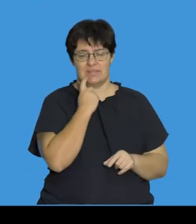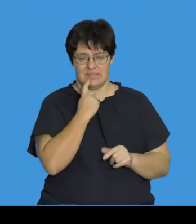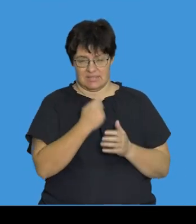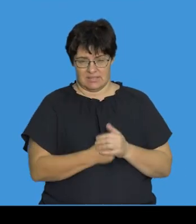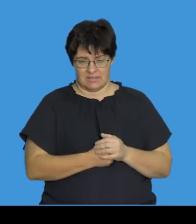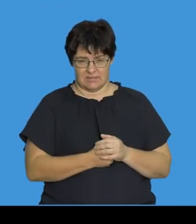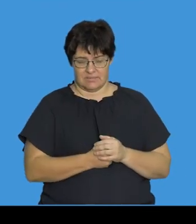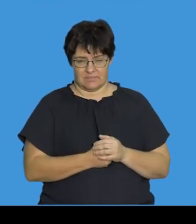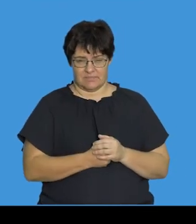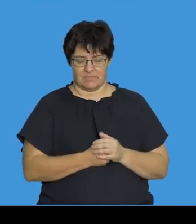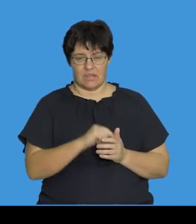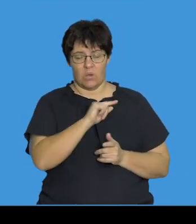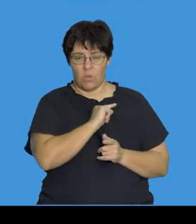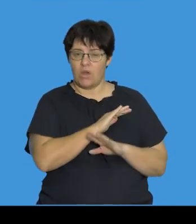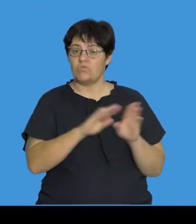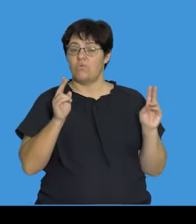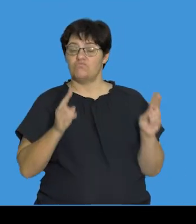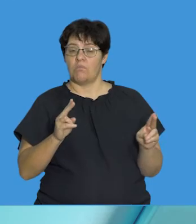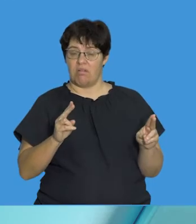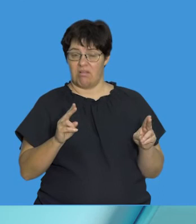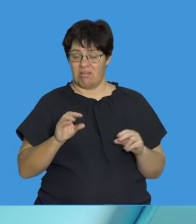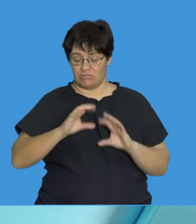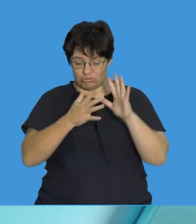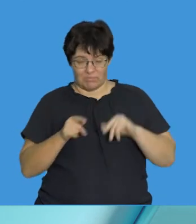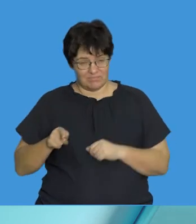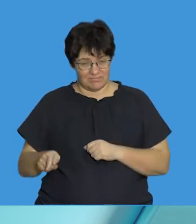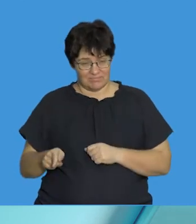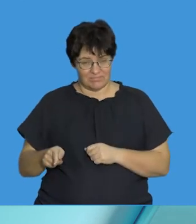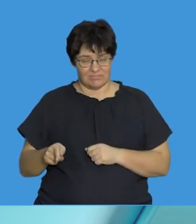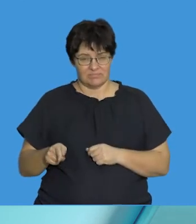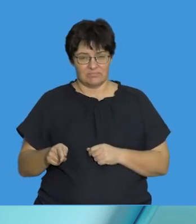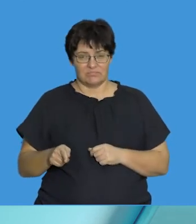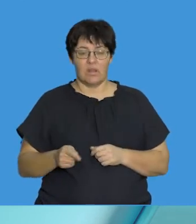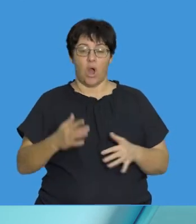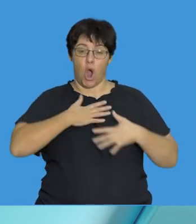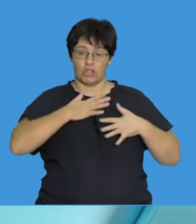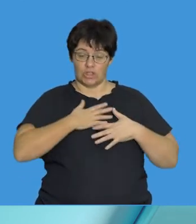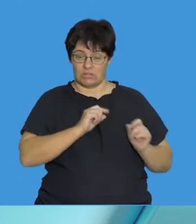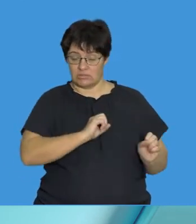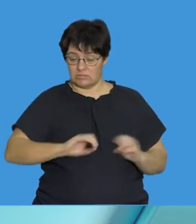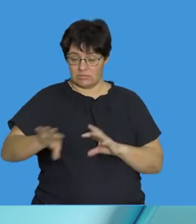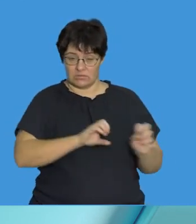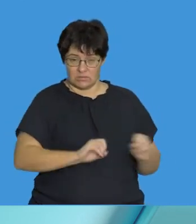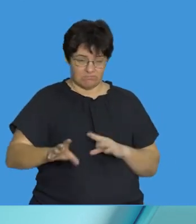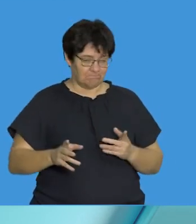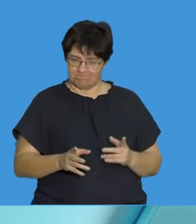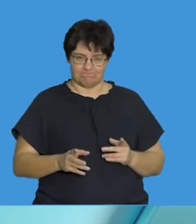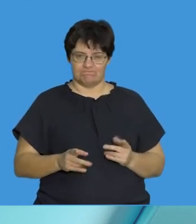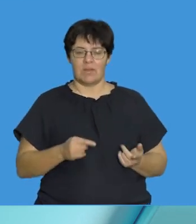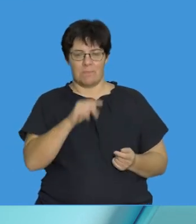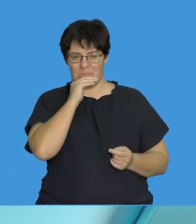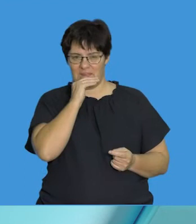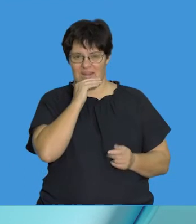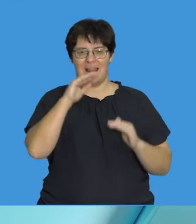It also means that because of the abnormal shape, the ability of these cells to transport oxygen has been compromised and they transfer